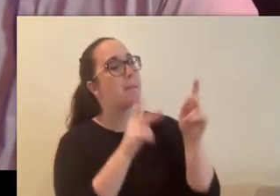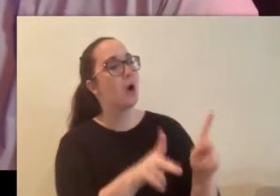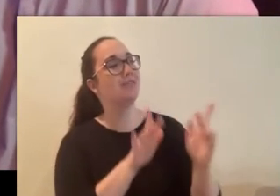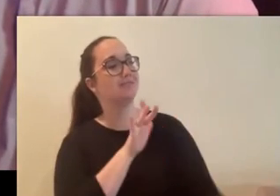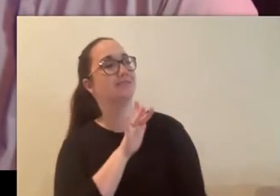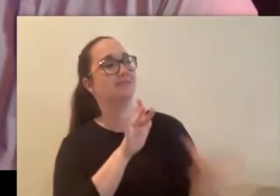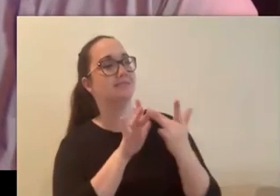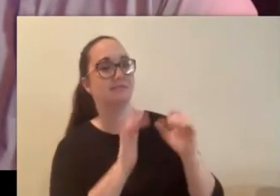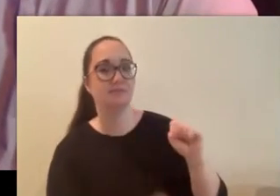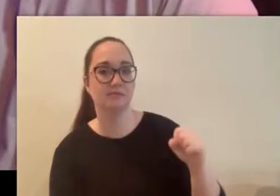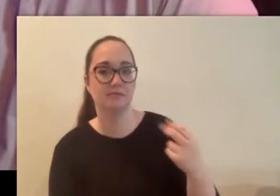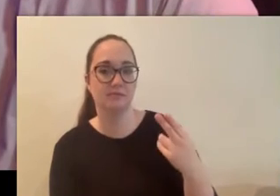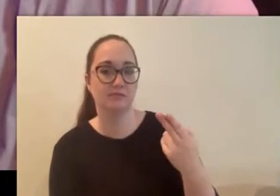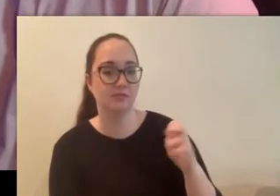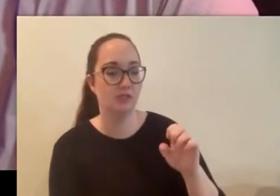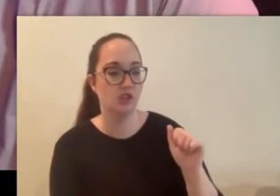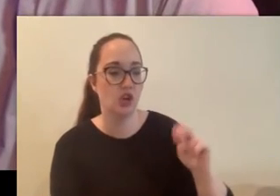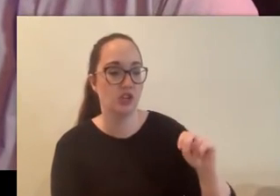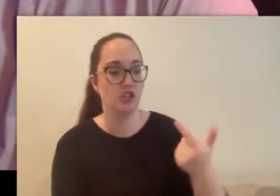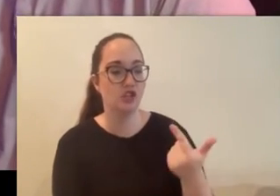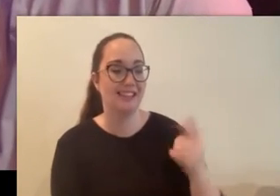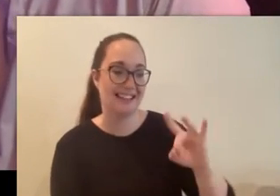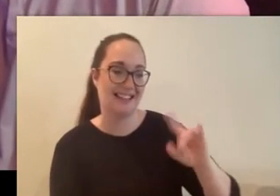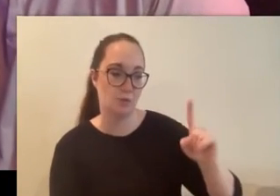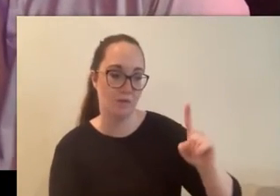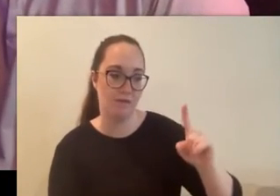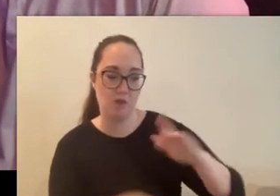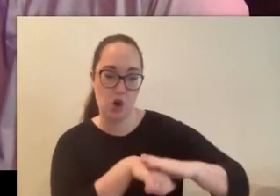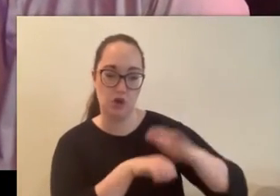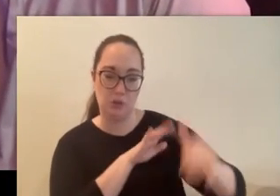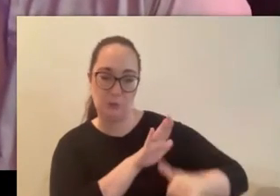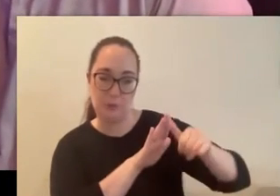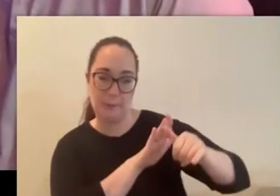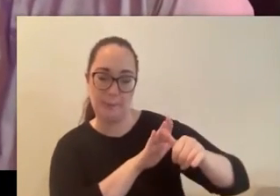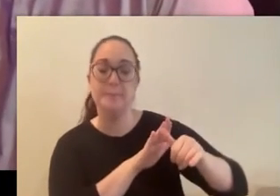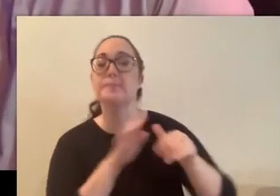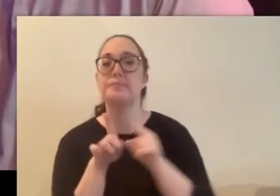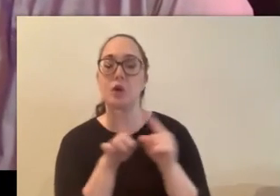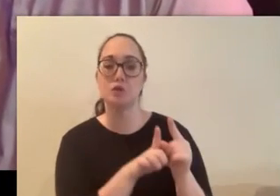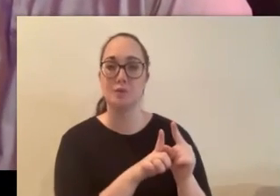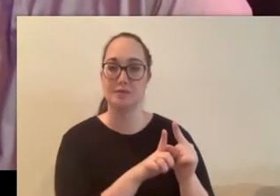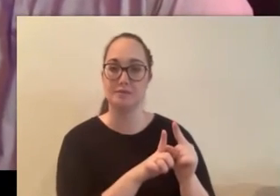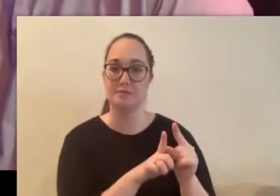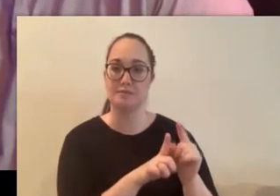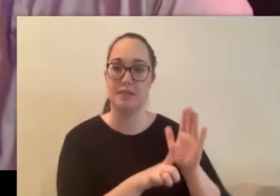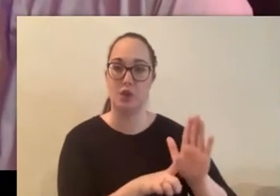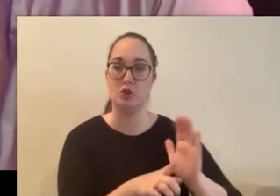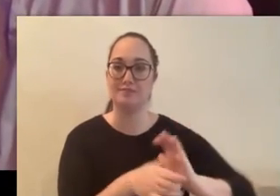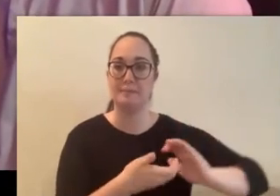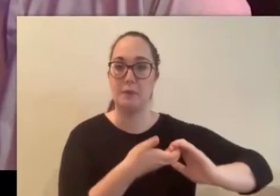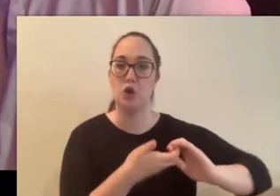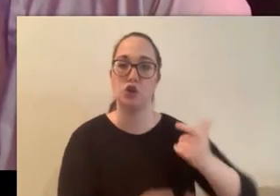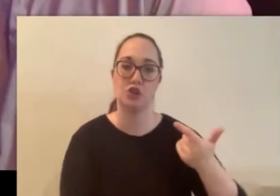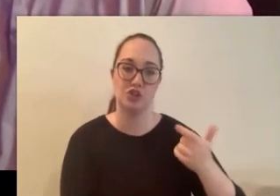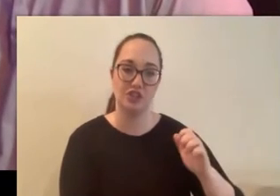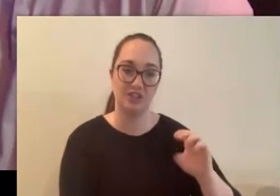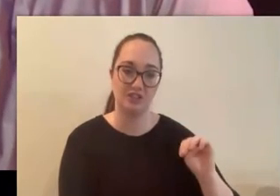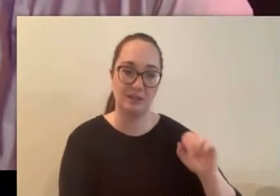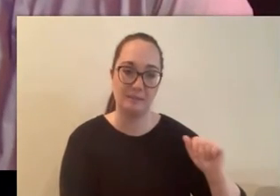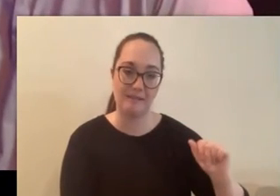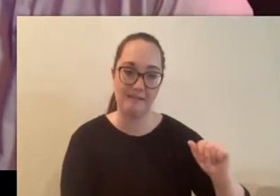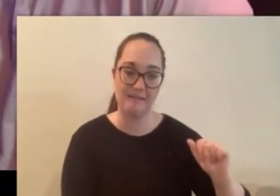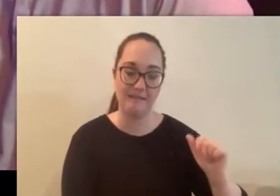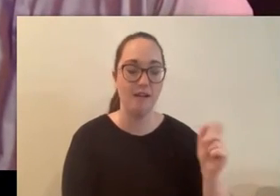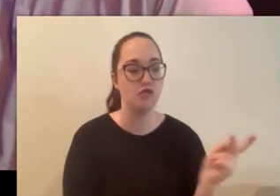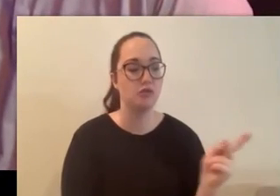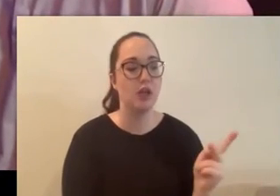sean g81 on youtube as well as their partner jemma mentioned that they would really